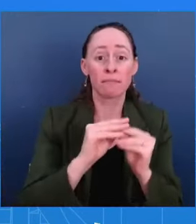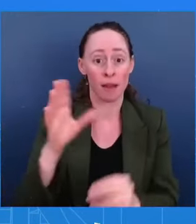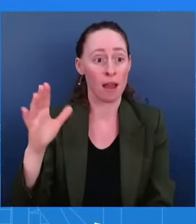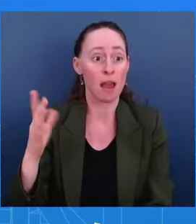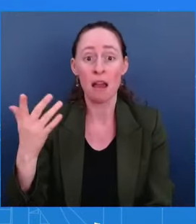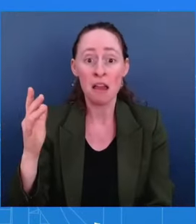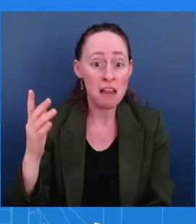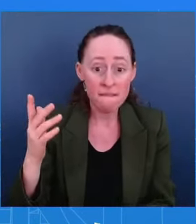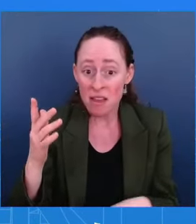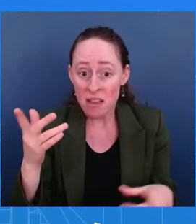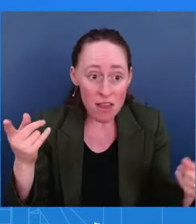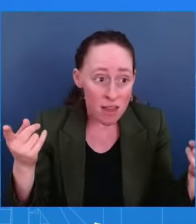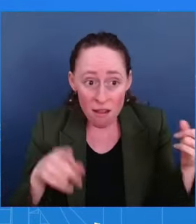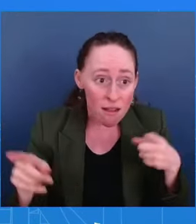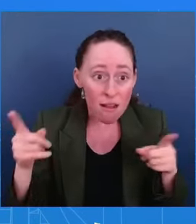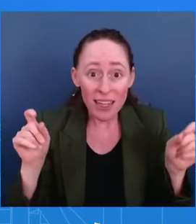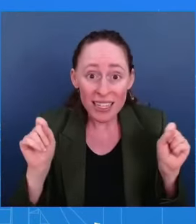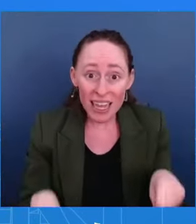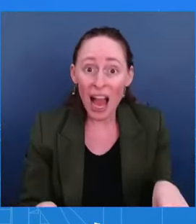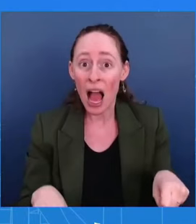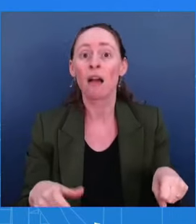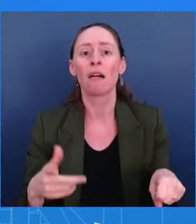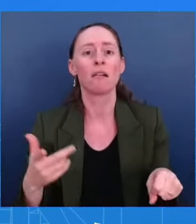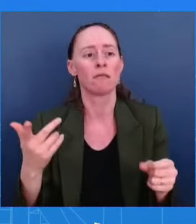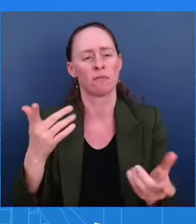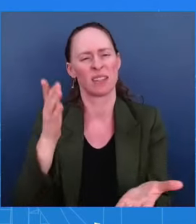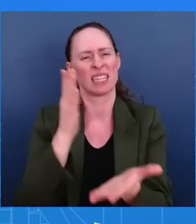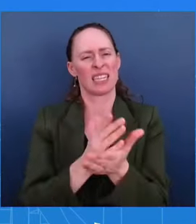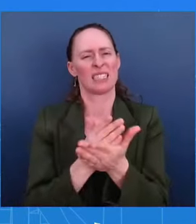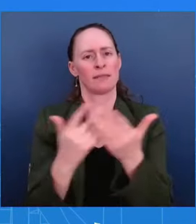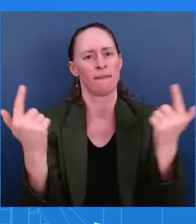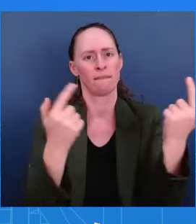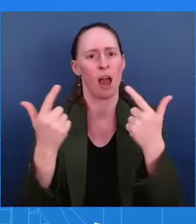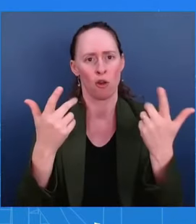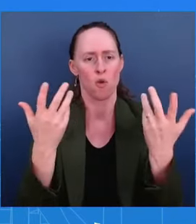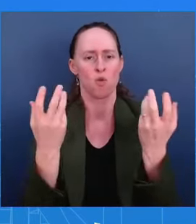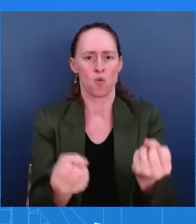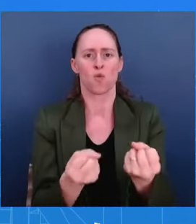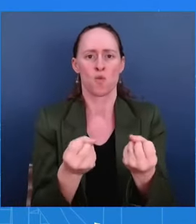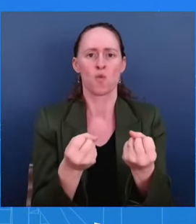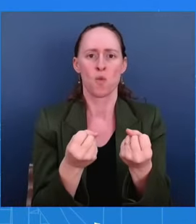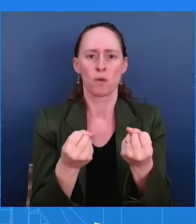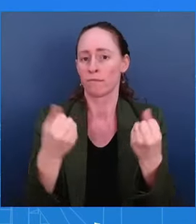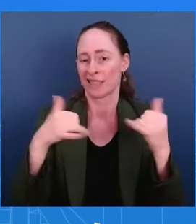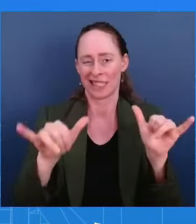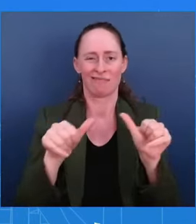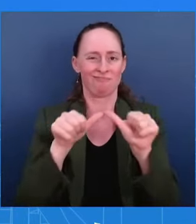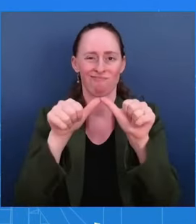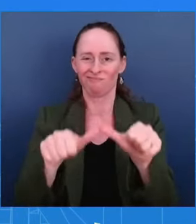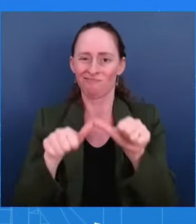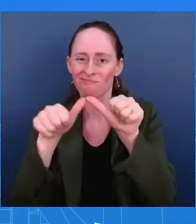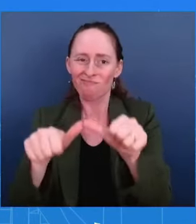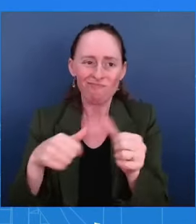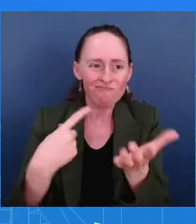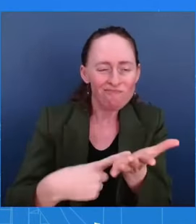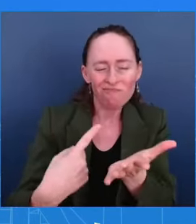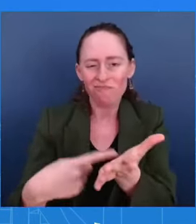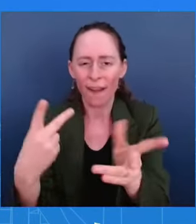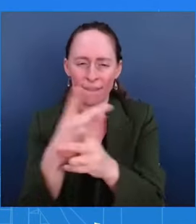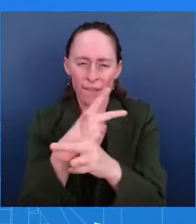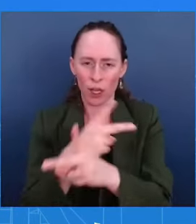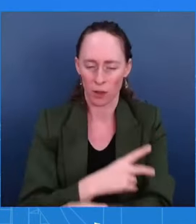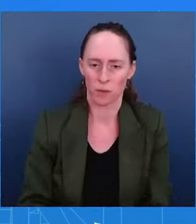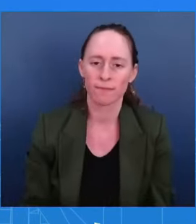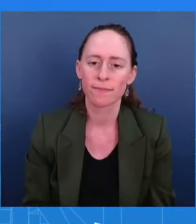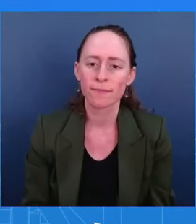a ceasefire deal can be achieved. So those conversations are active even today. There was a report that Jake Ums-Hochstein and Brett McGurk had